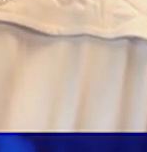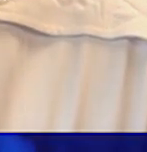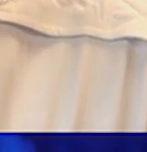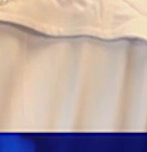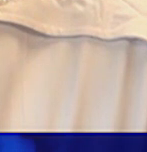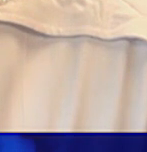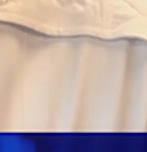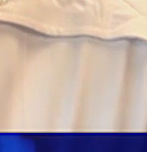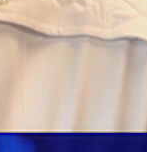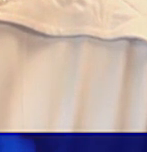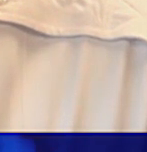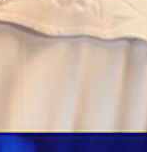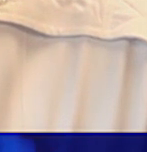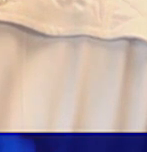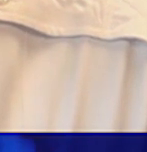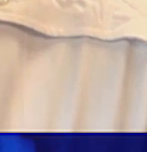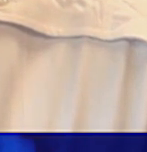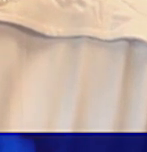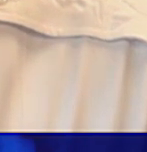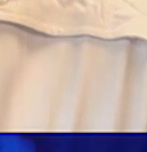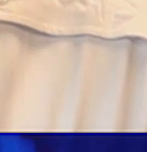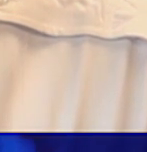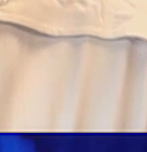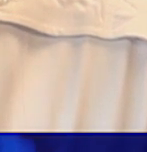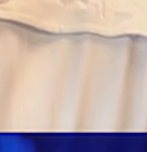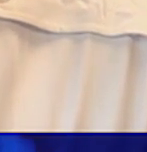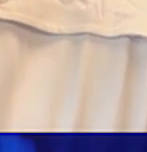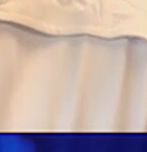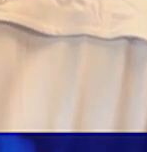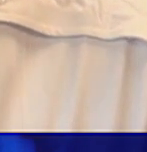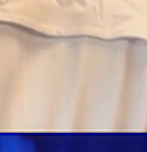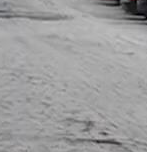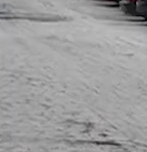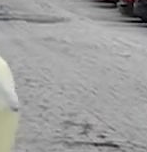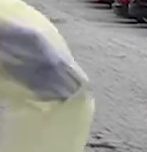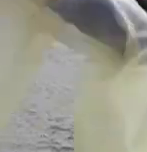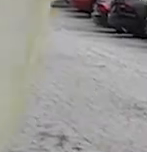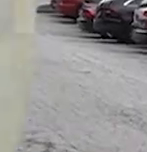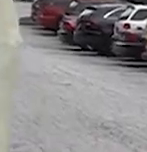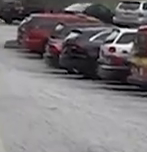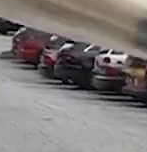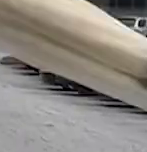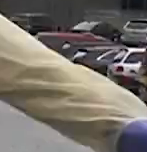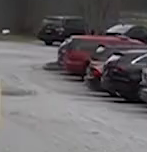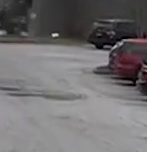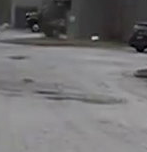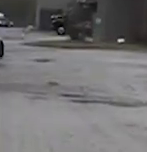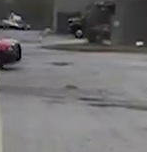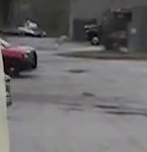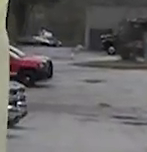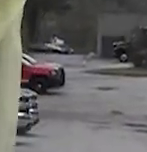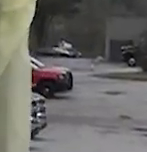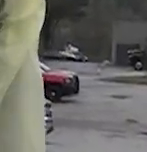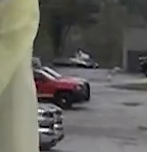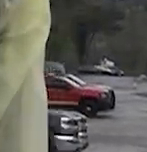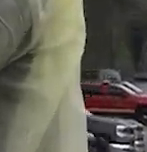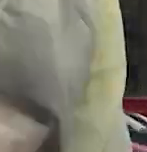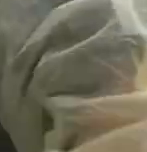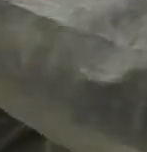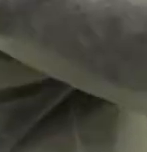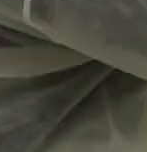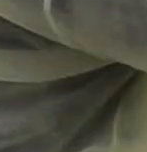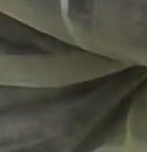Those calls are related not only to fire, but our EMS calls. And some of those calls may